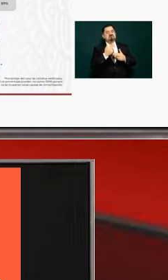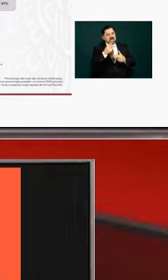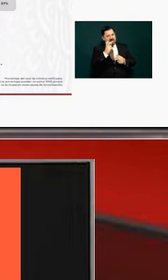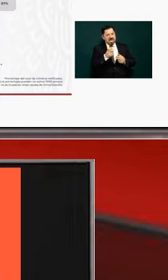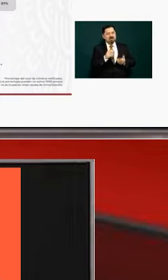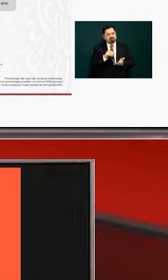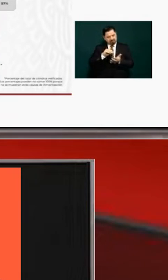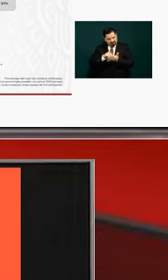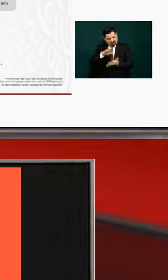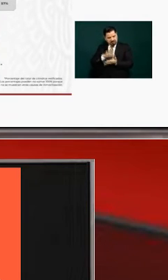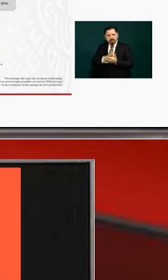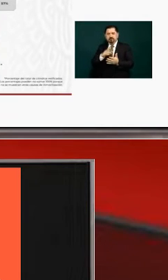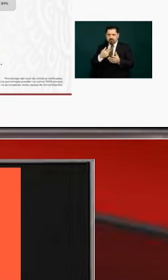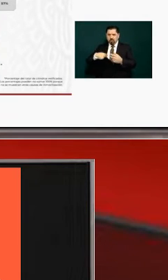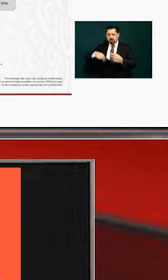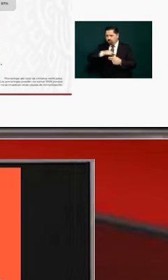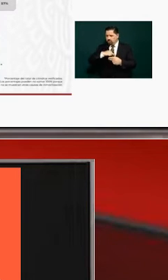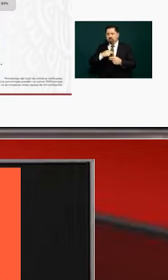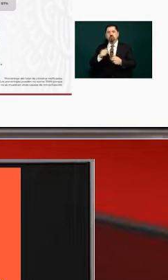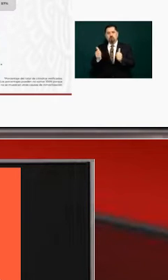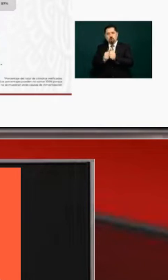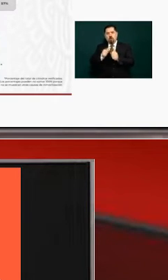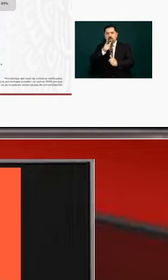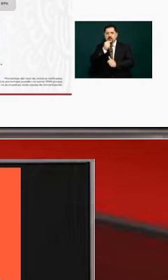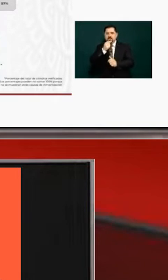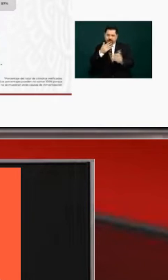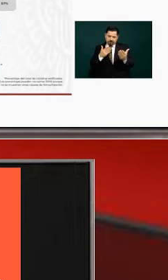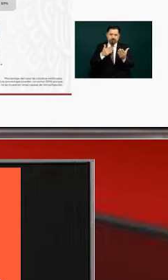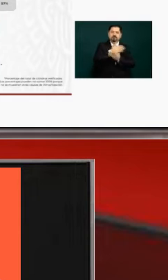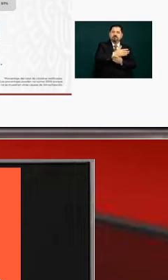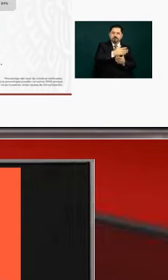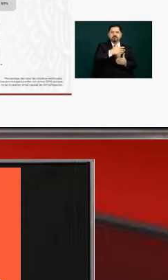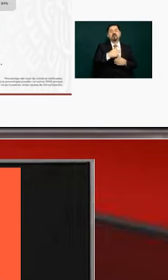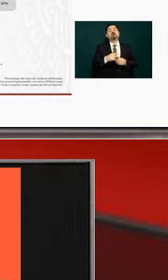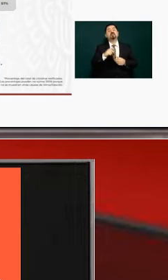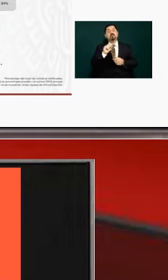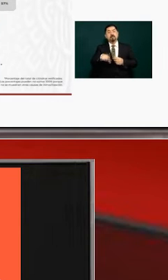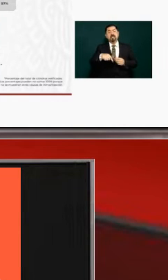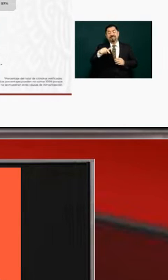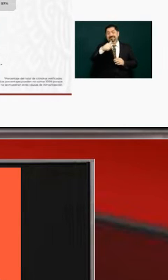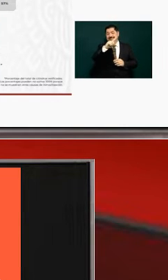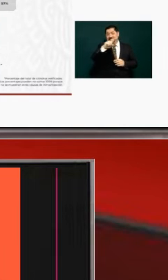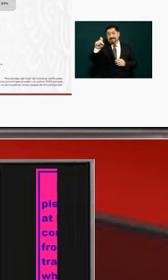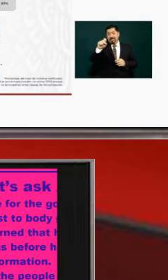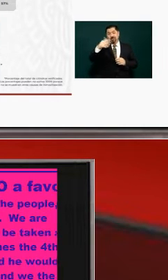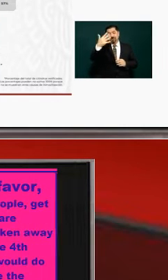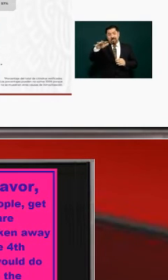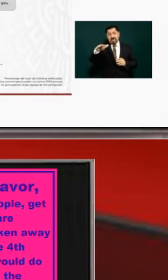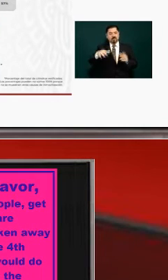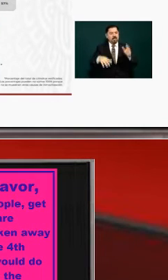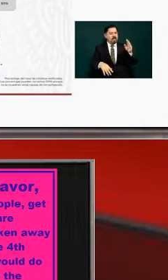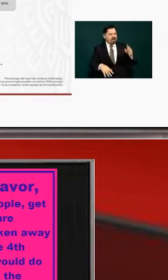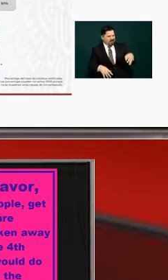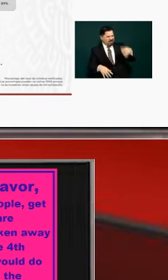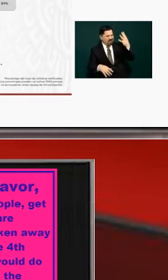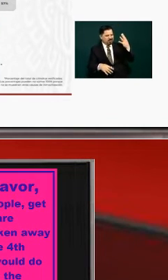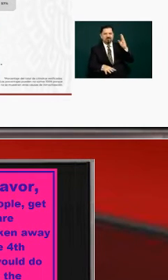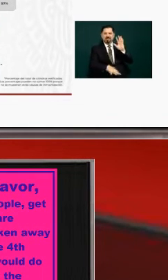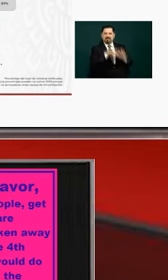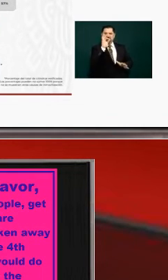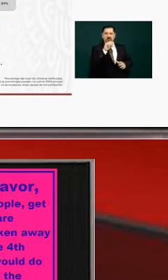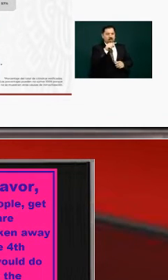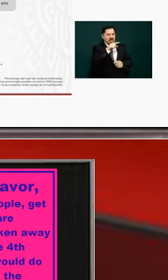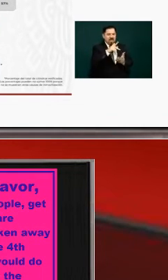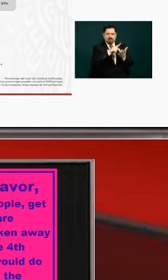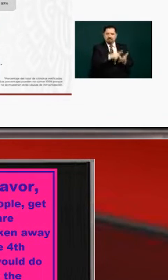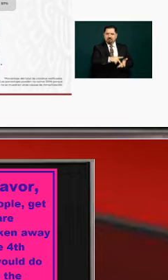so they get closed down temporarily and out of 210 they weren't